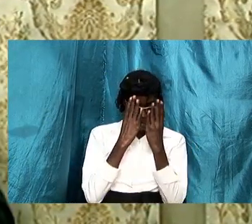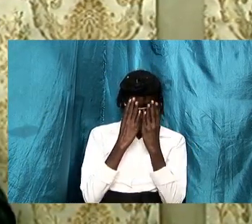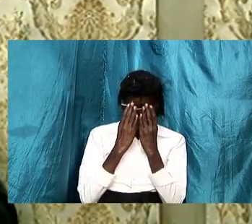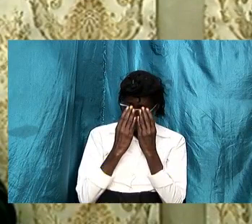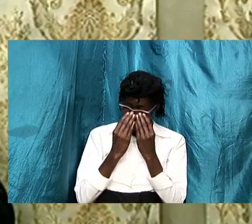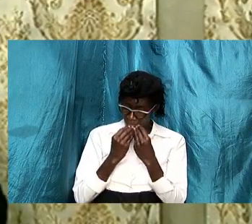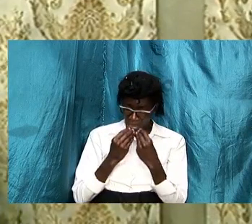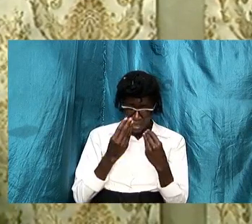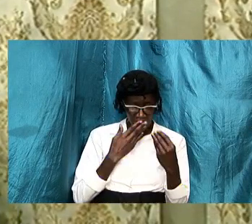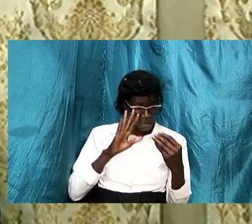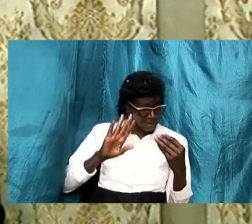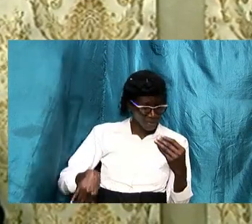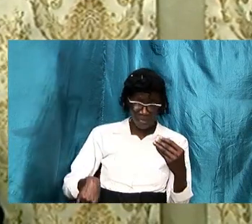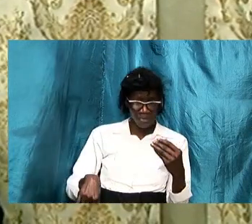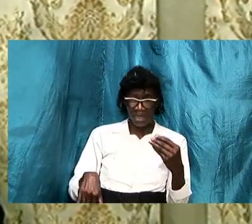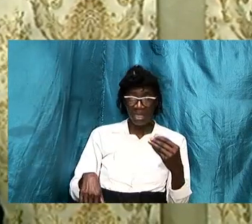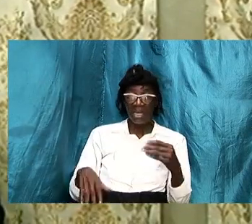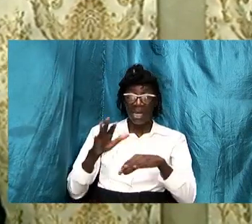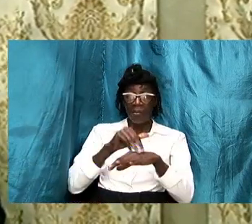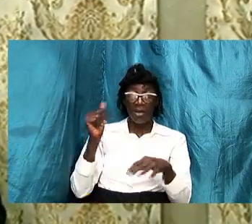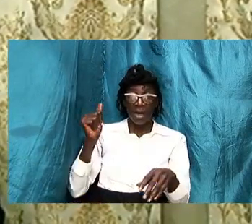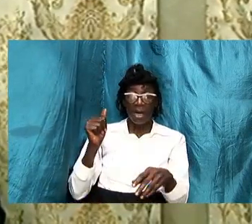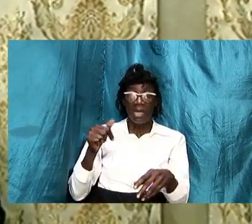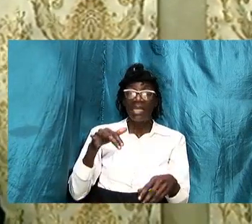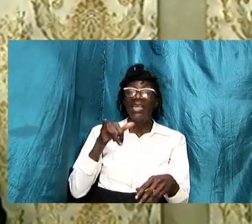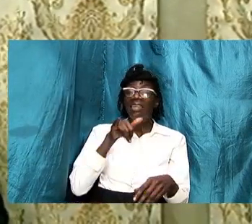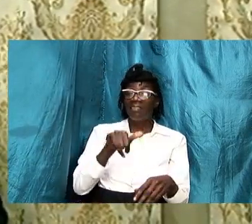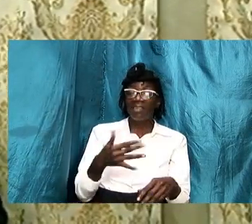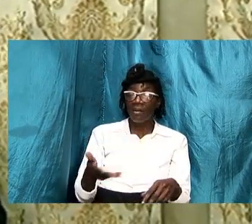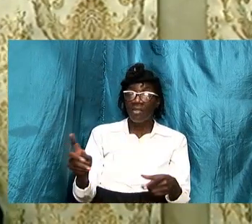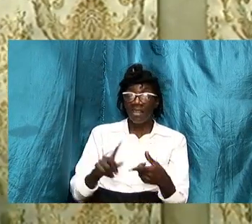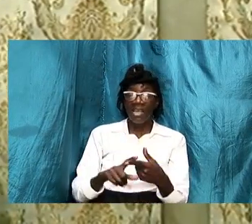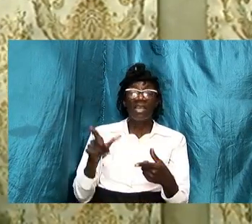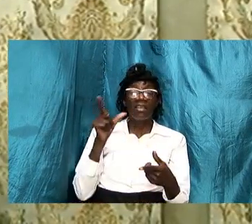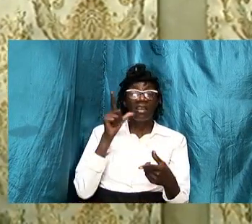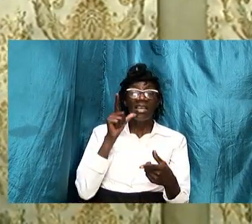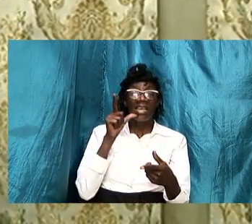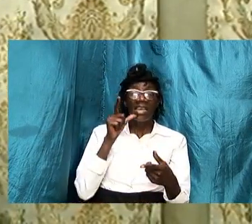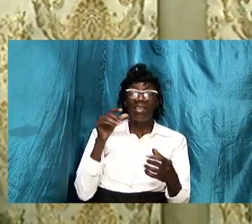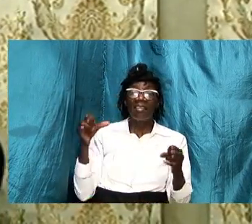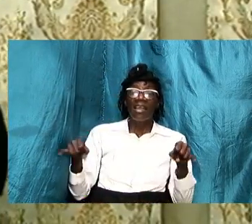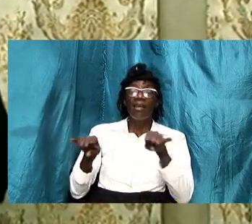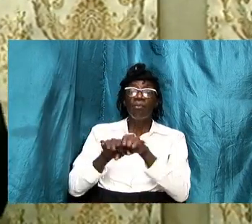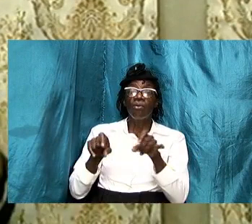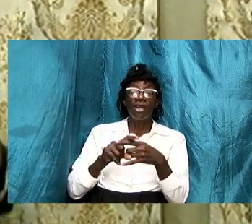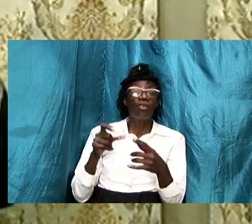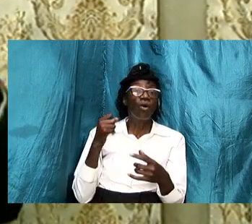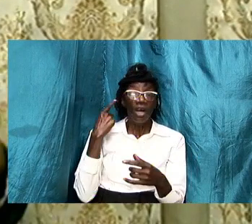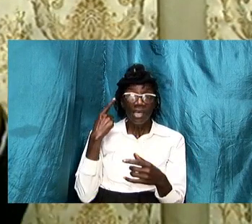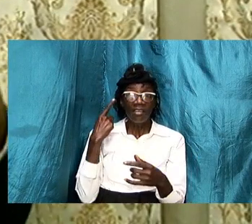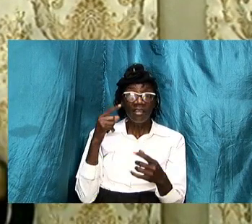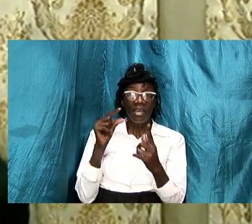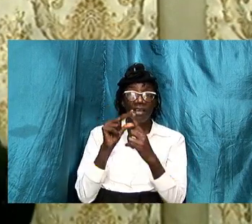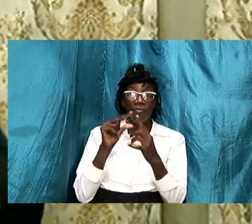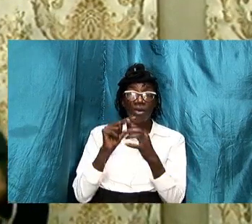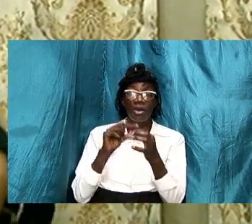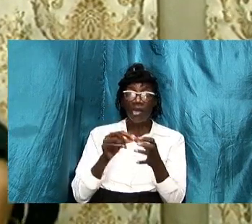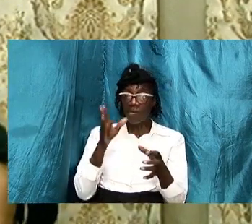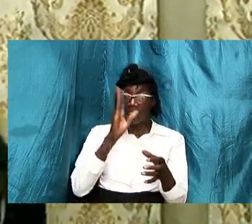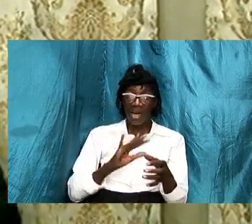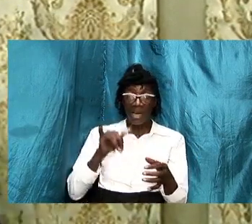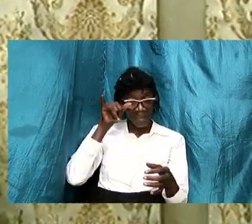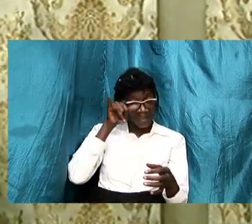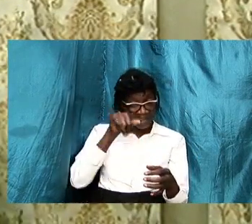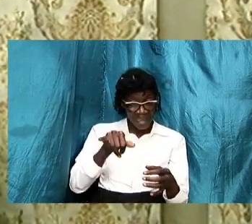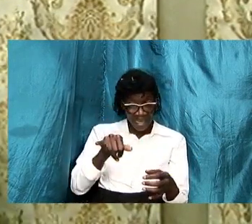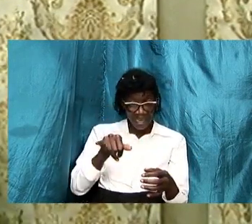out to them and i'm saying the same thing to the ladies tonight that it's important that we understand that the word of god is still in force today